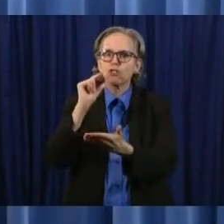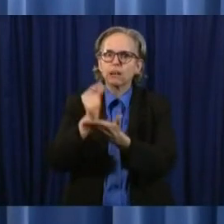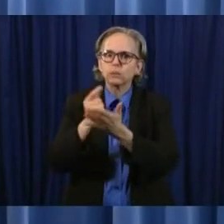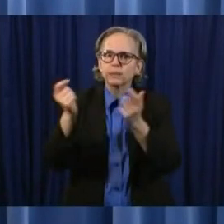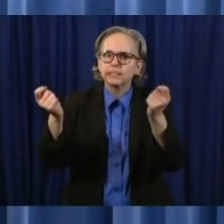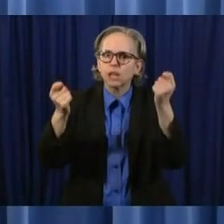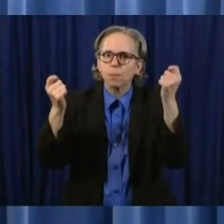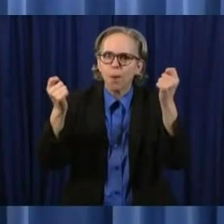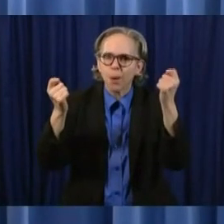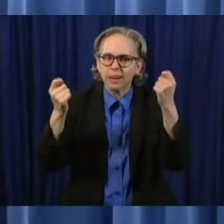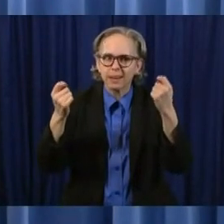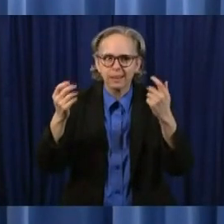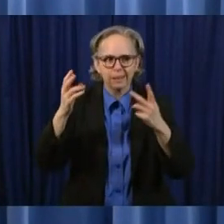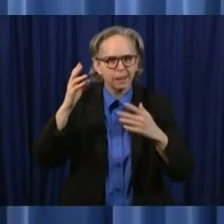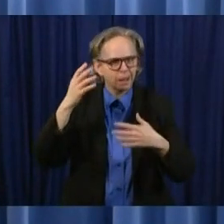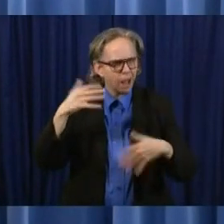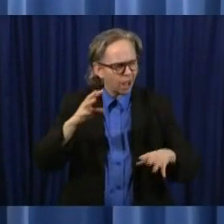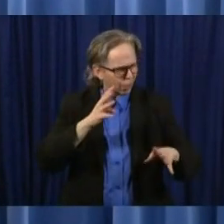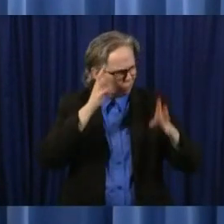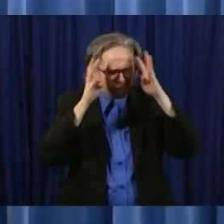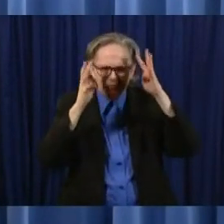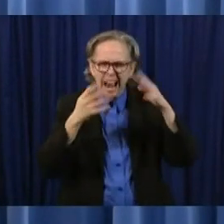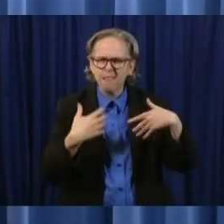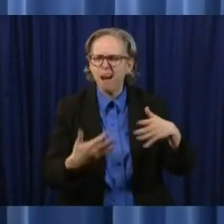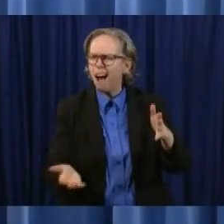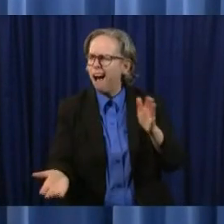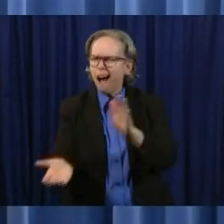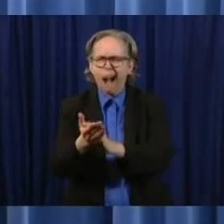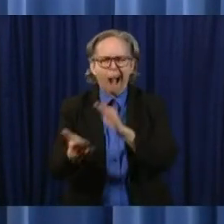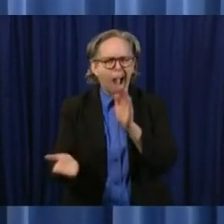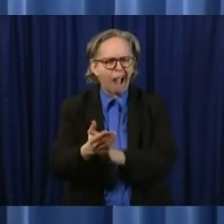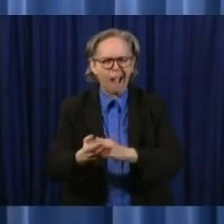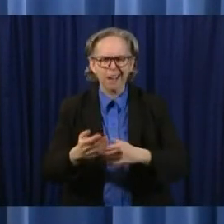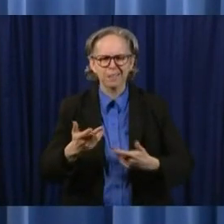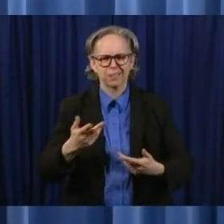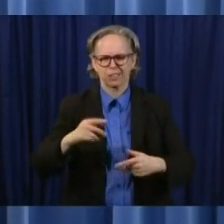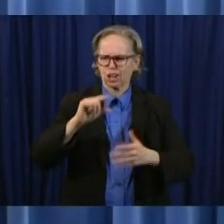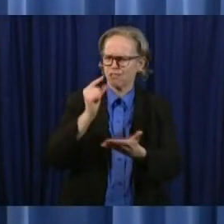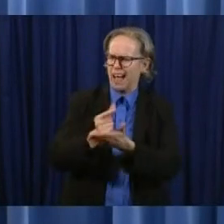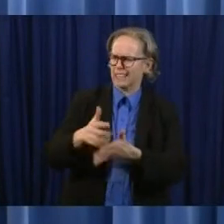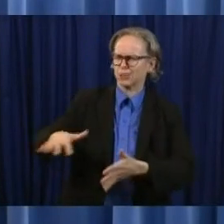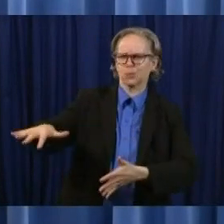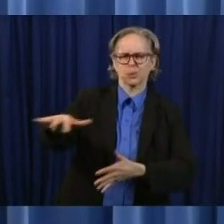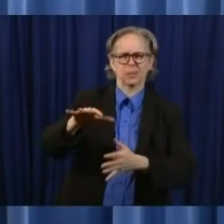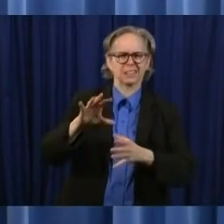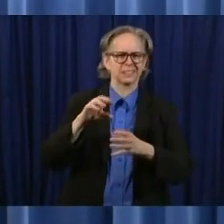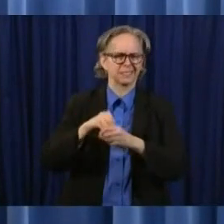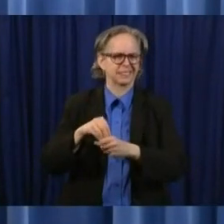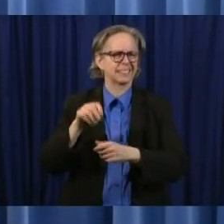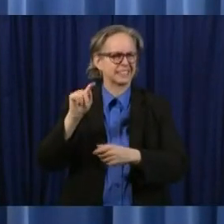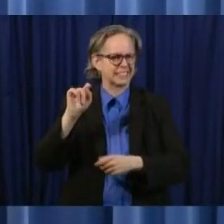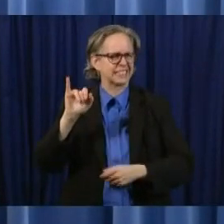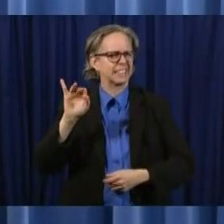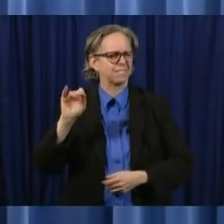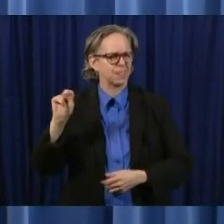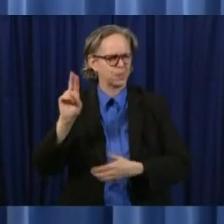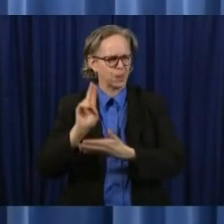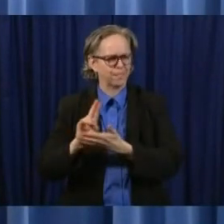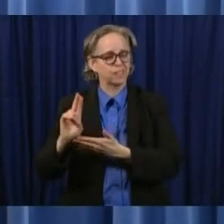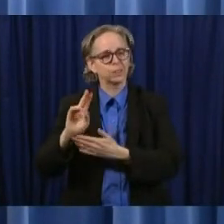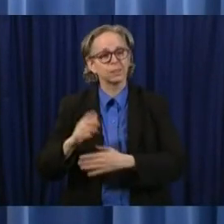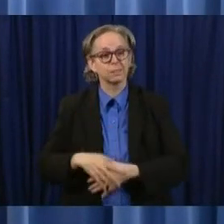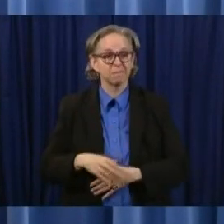so congratulations to all the graduates and by the way Ohio legislator Sandra Williams